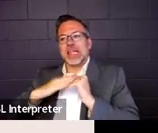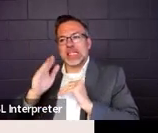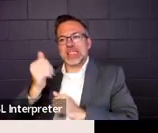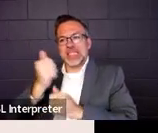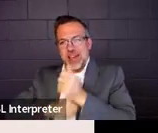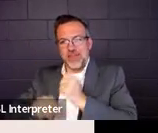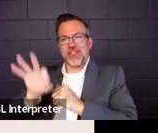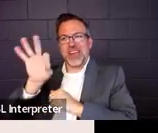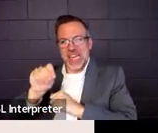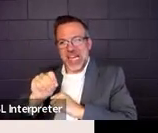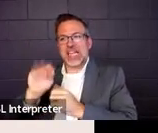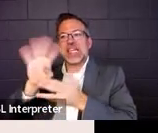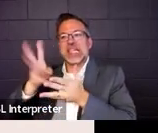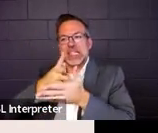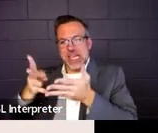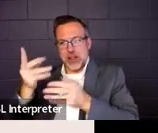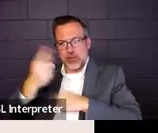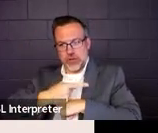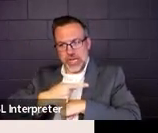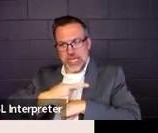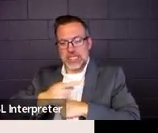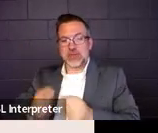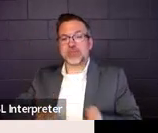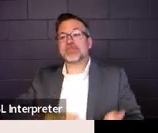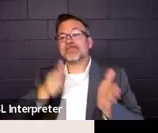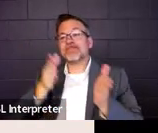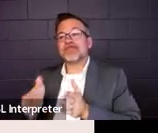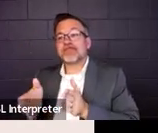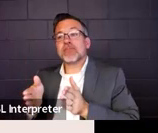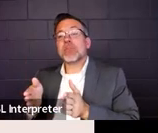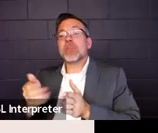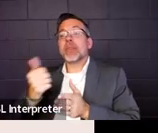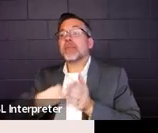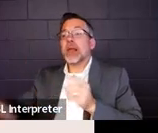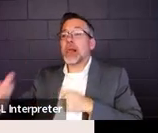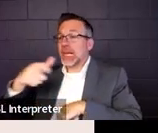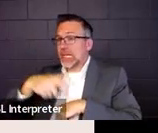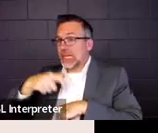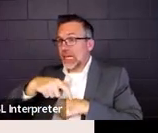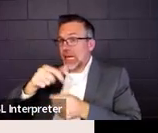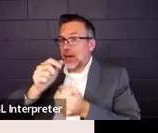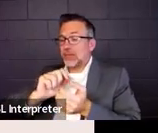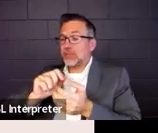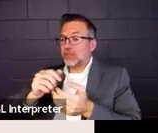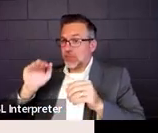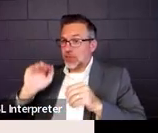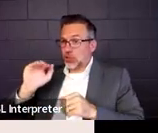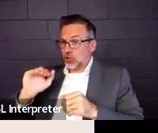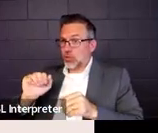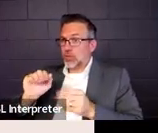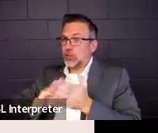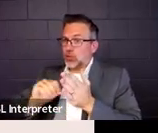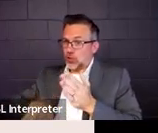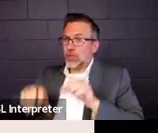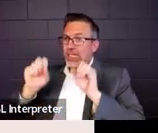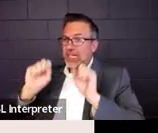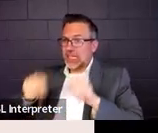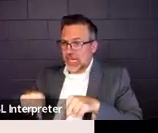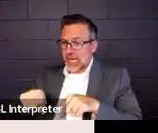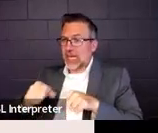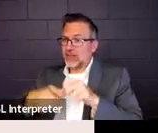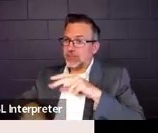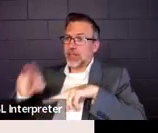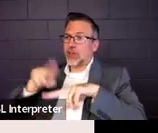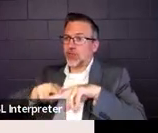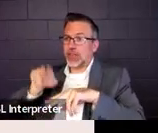The team needs any time the child is medically able to increase their day and the IEP